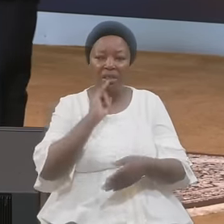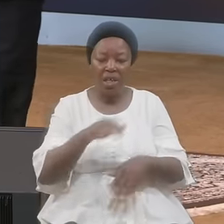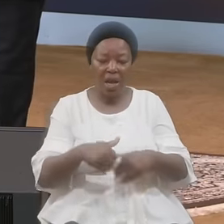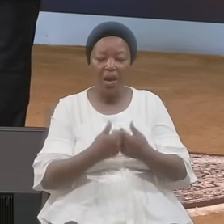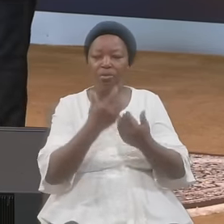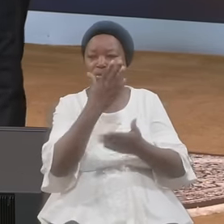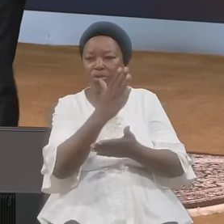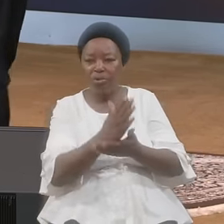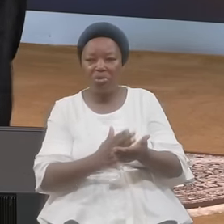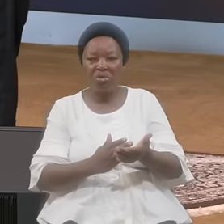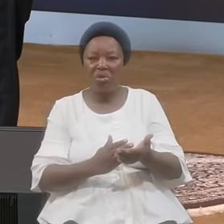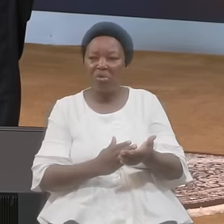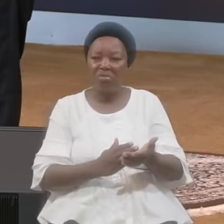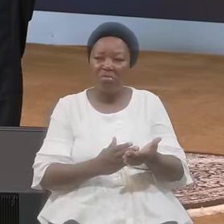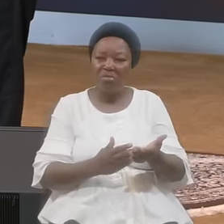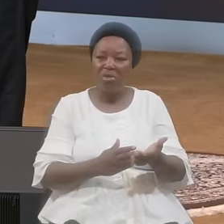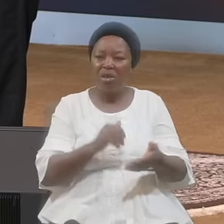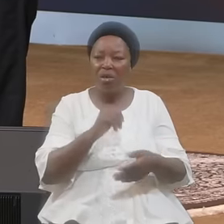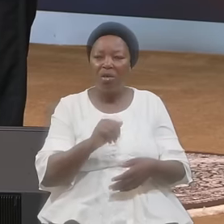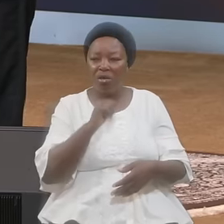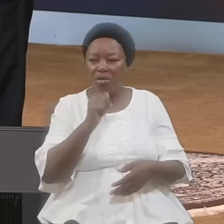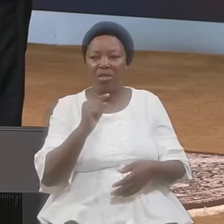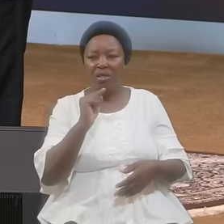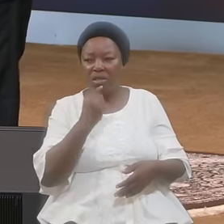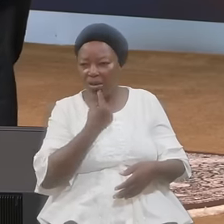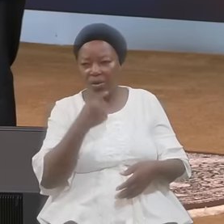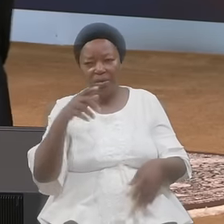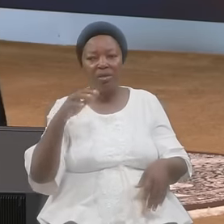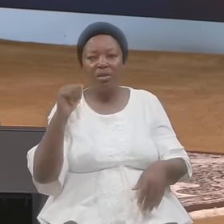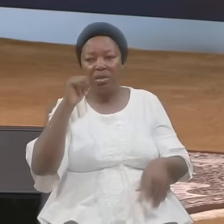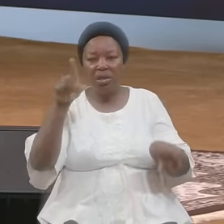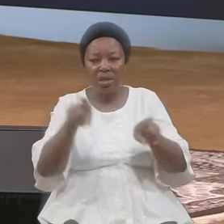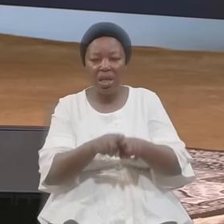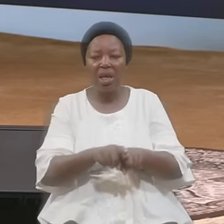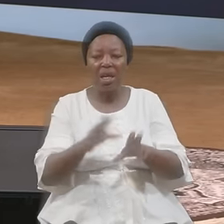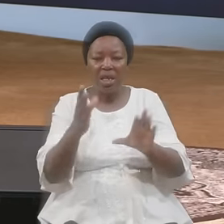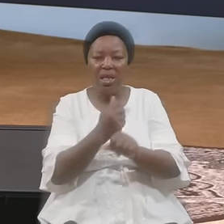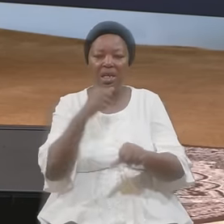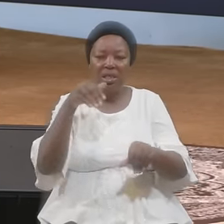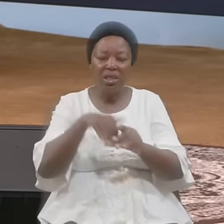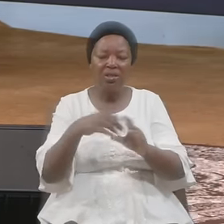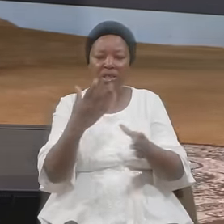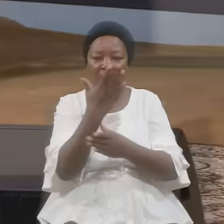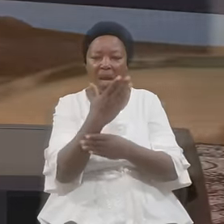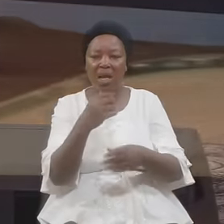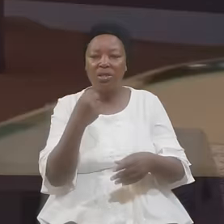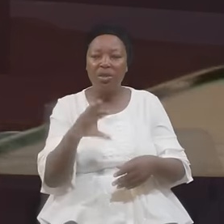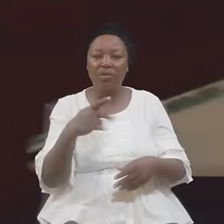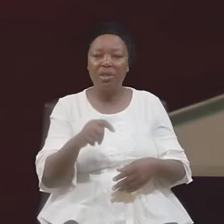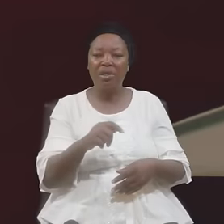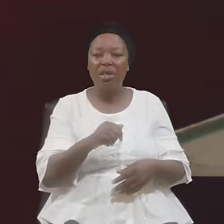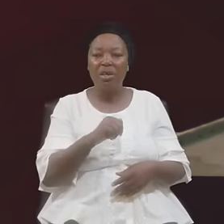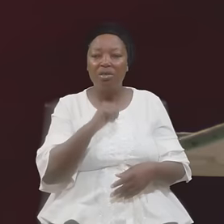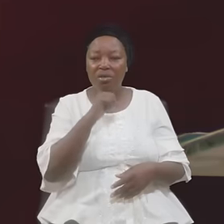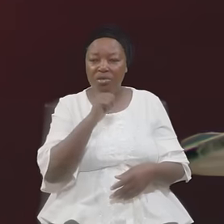Sisters Get Into Their Hands Of Concealed Singers They smile